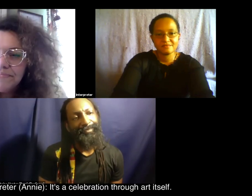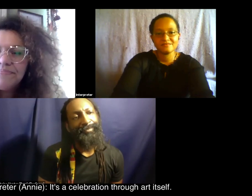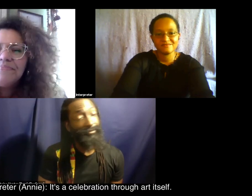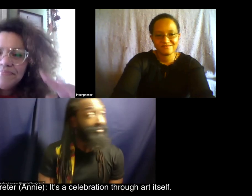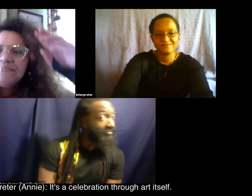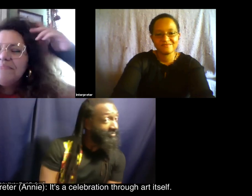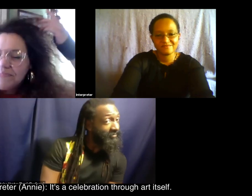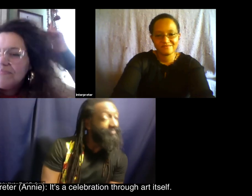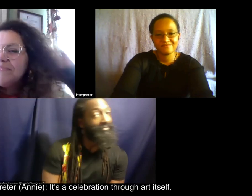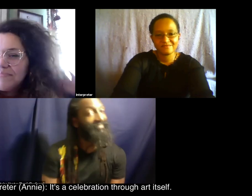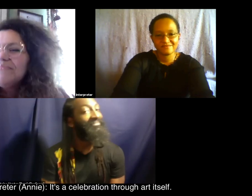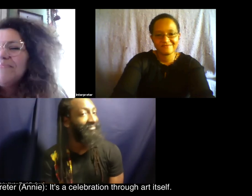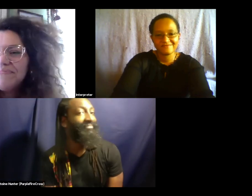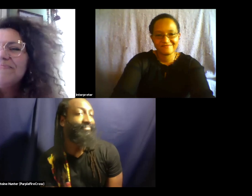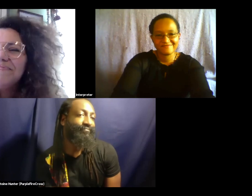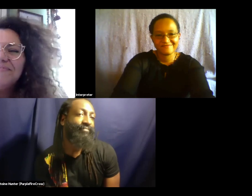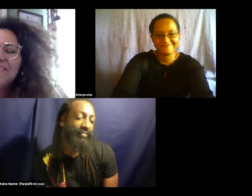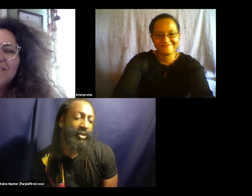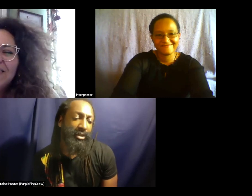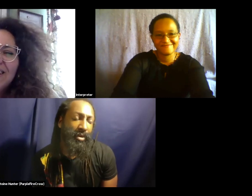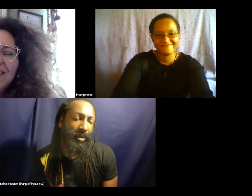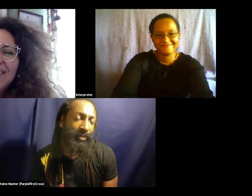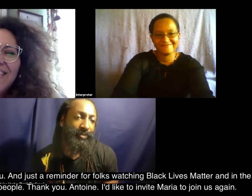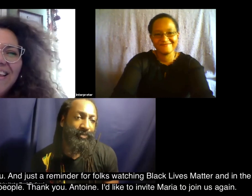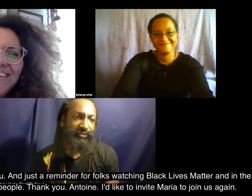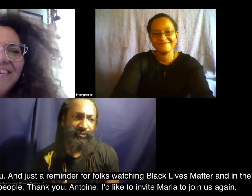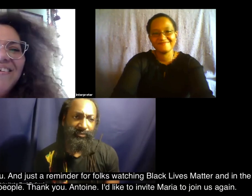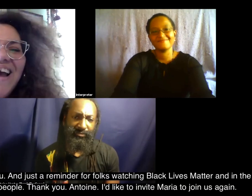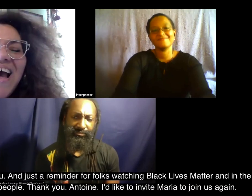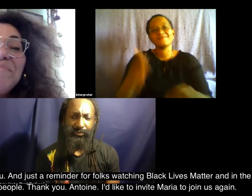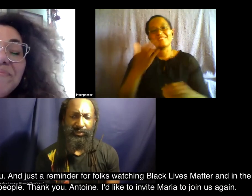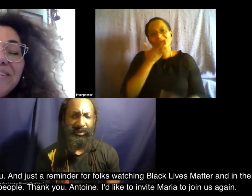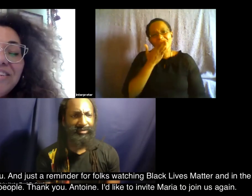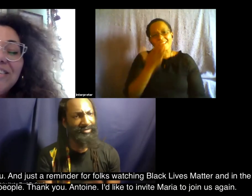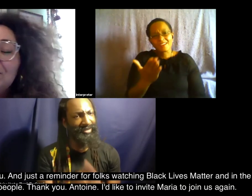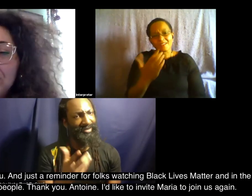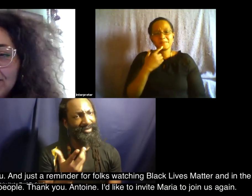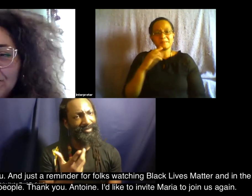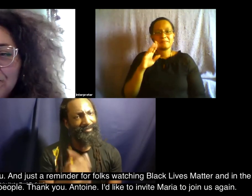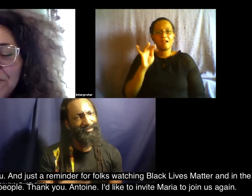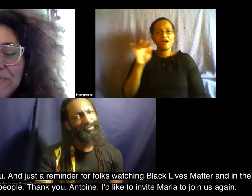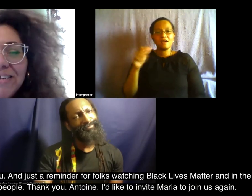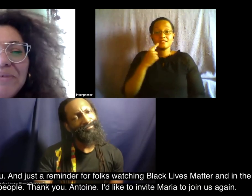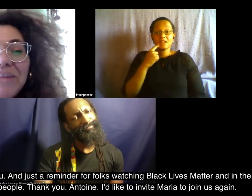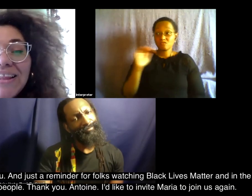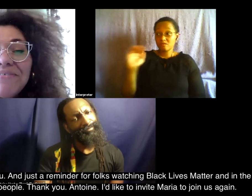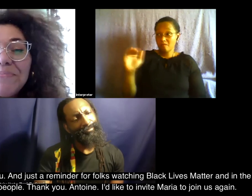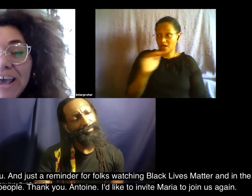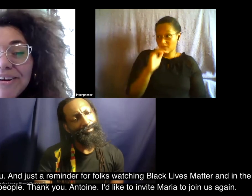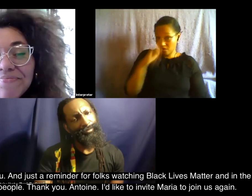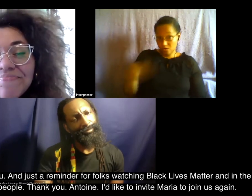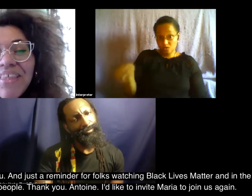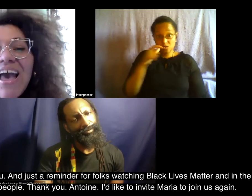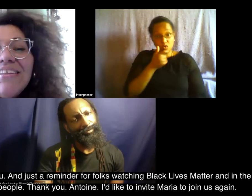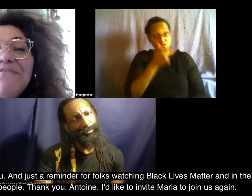it's a celebration through art itself thank you and just a reminder for folks watching black lives